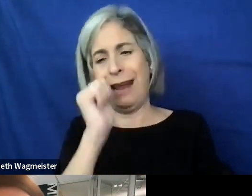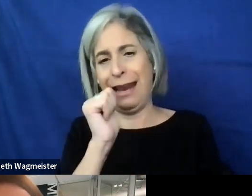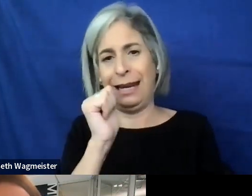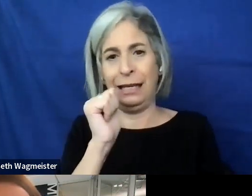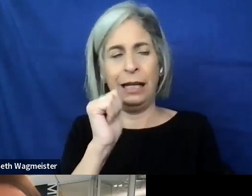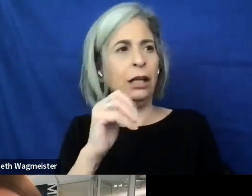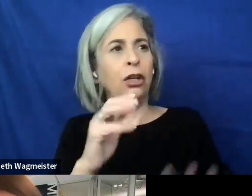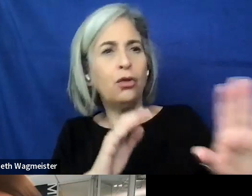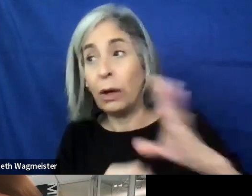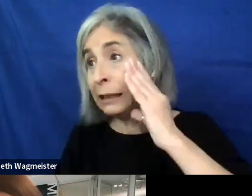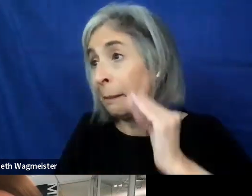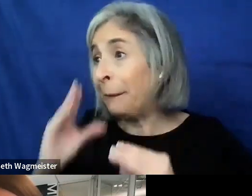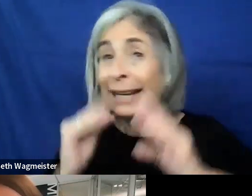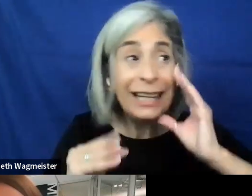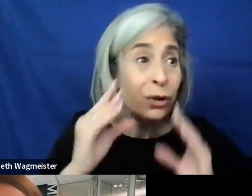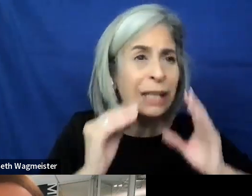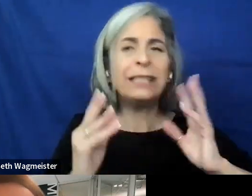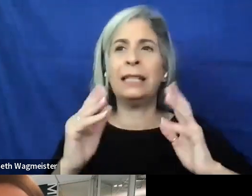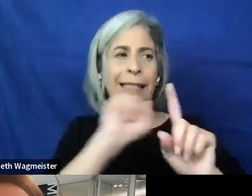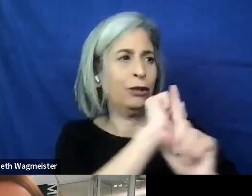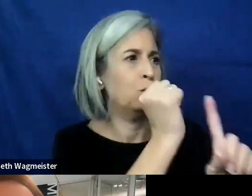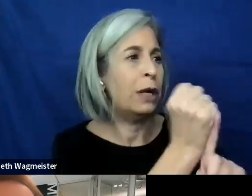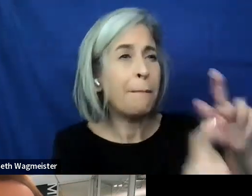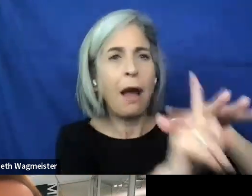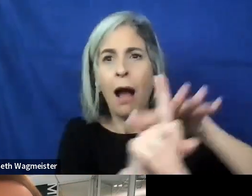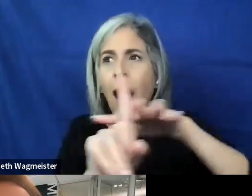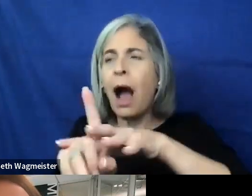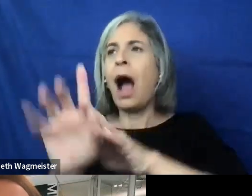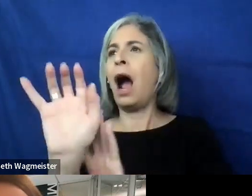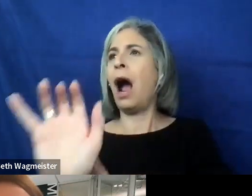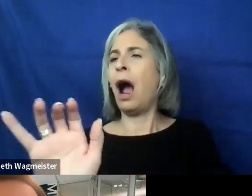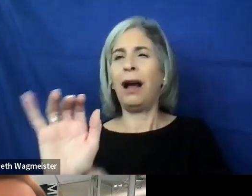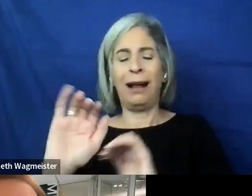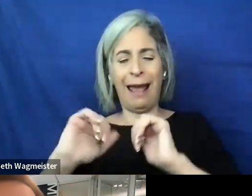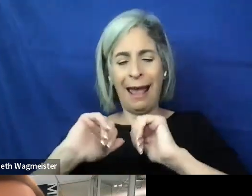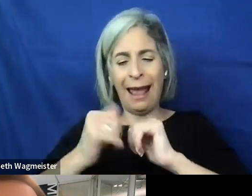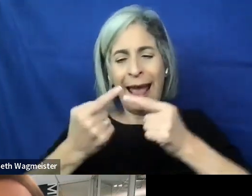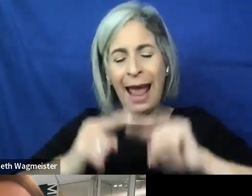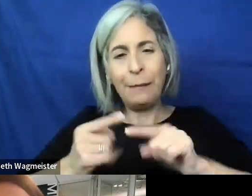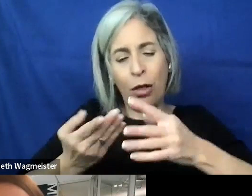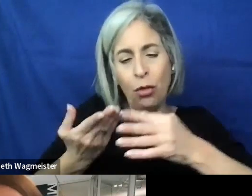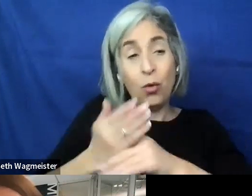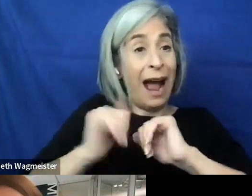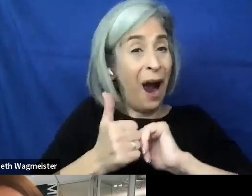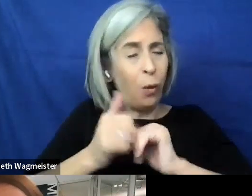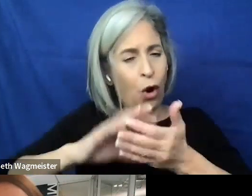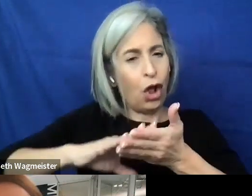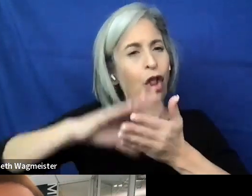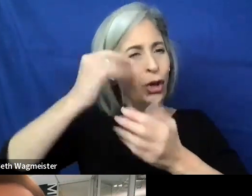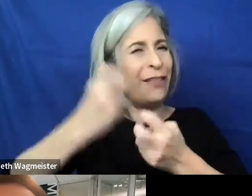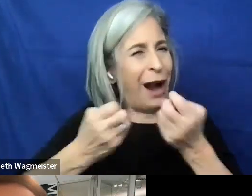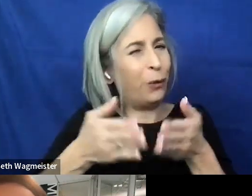experience and knowledge in dealing with those scenarios. And that's something that you can only get through, you know, learning, learning the hard way. Sometimes,